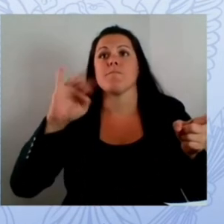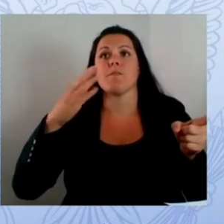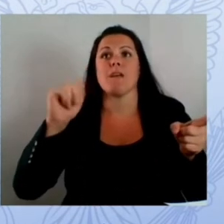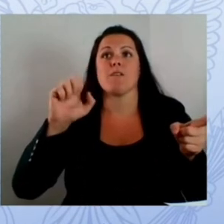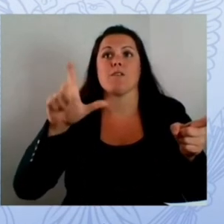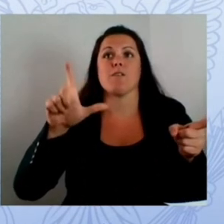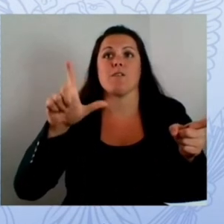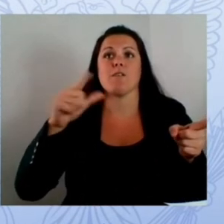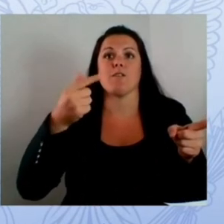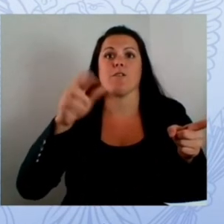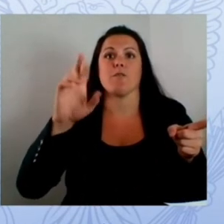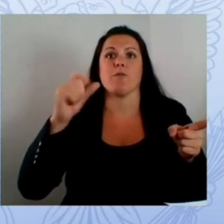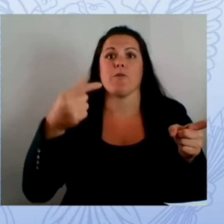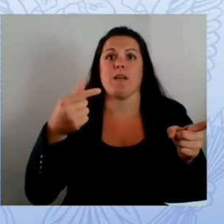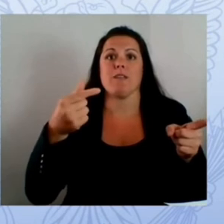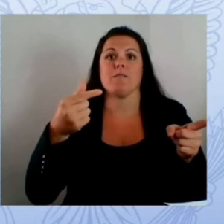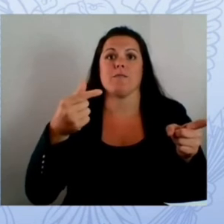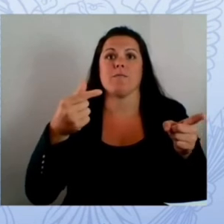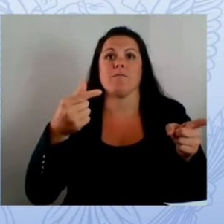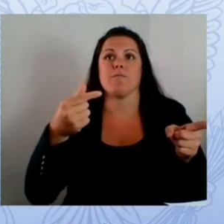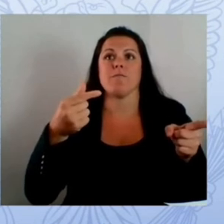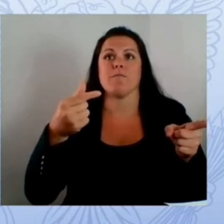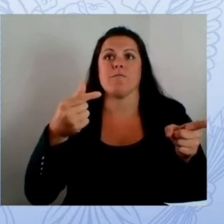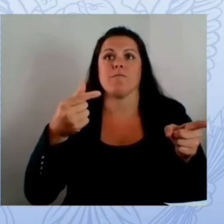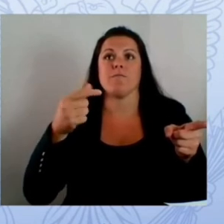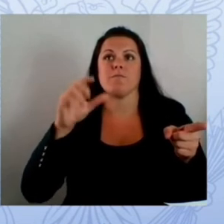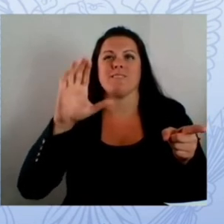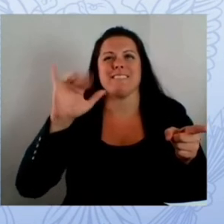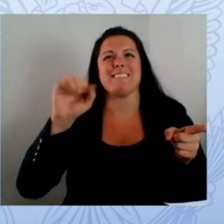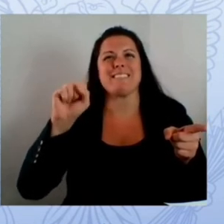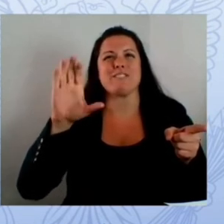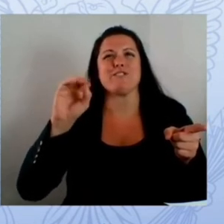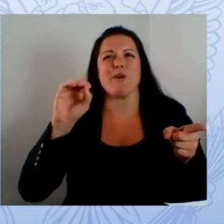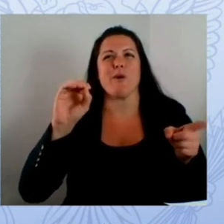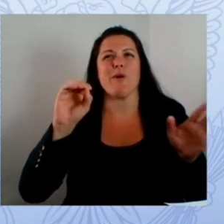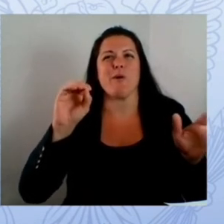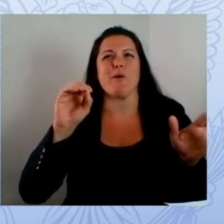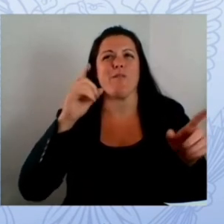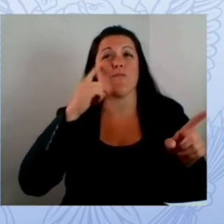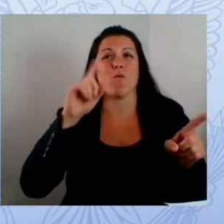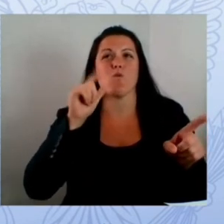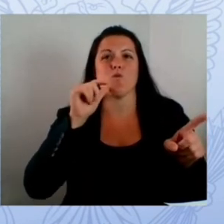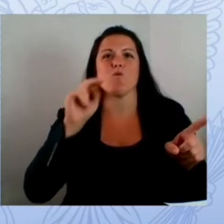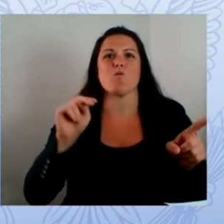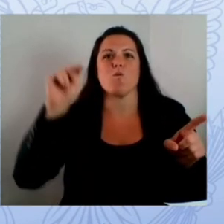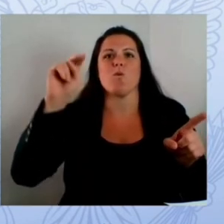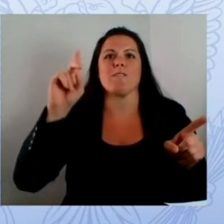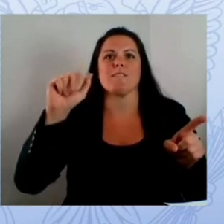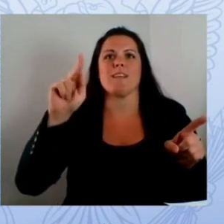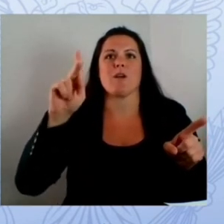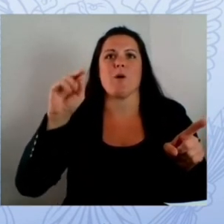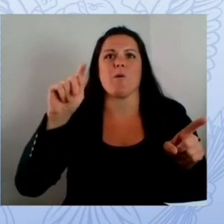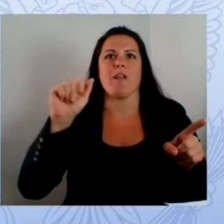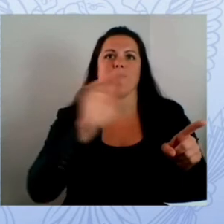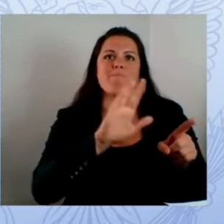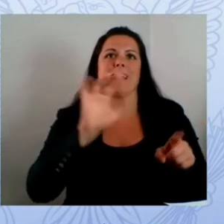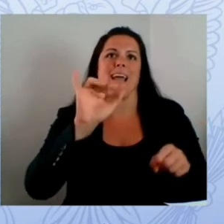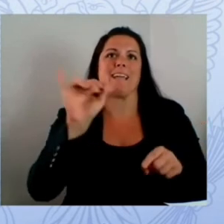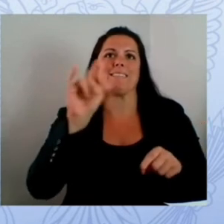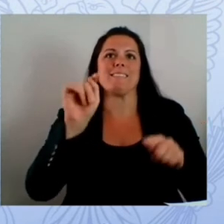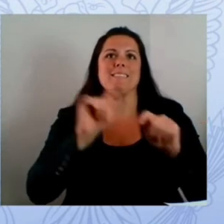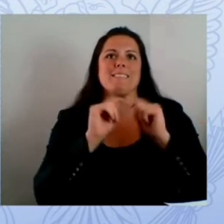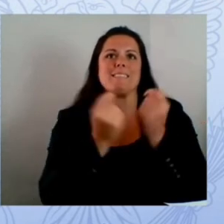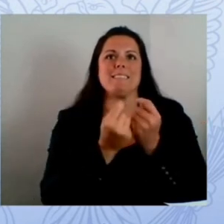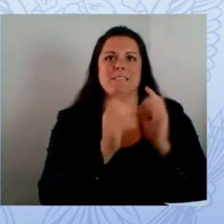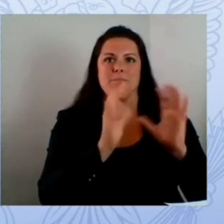and uh thanks to everyone thanks to everyone for having me here today i just wanted to start off by saying north